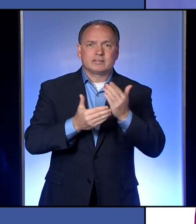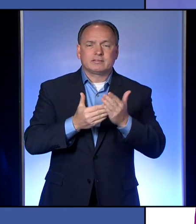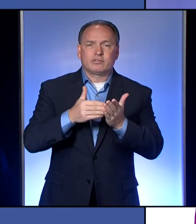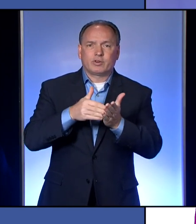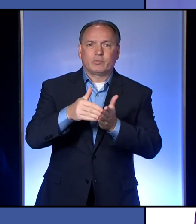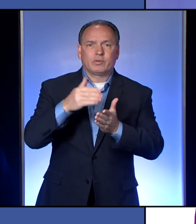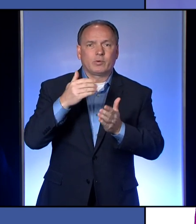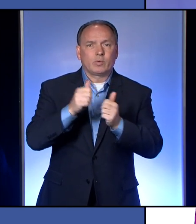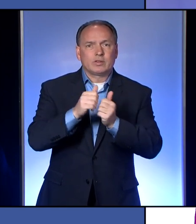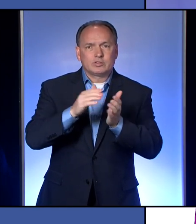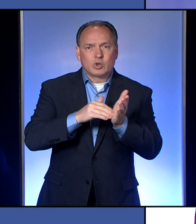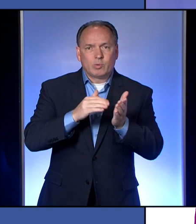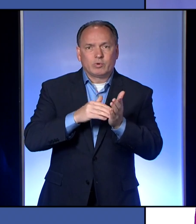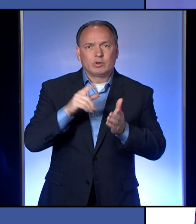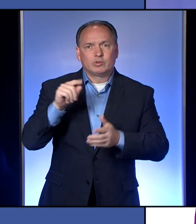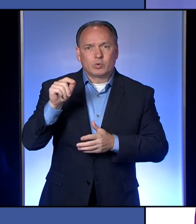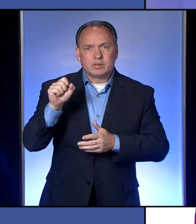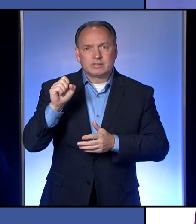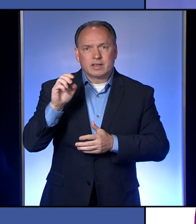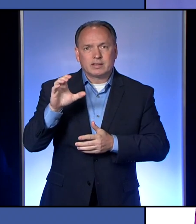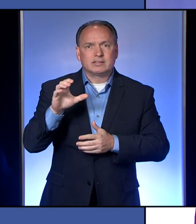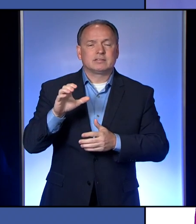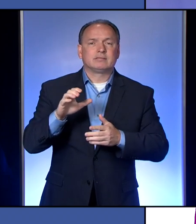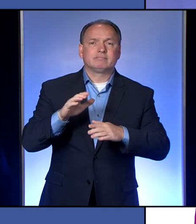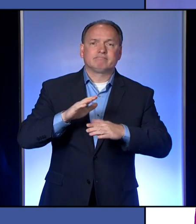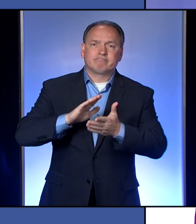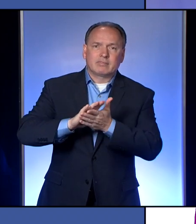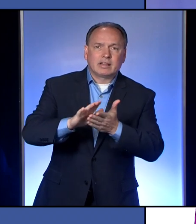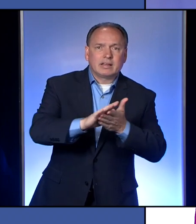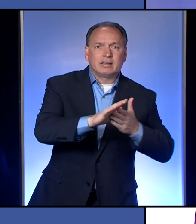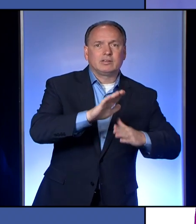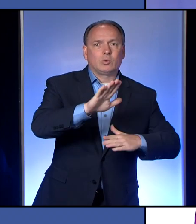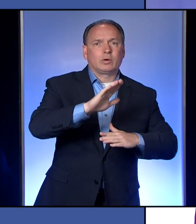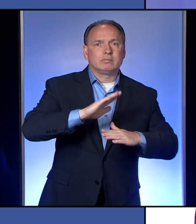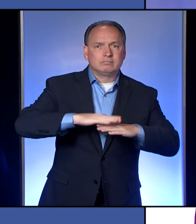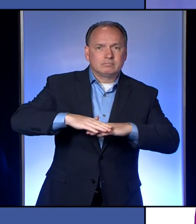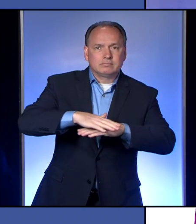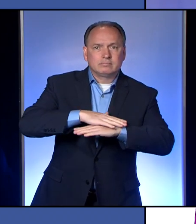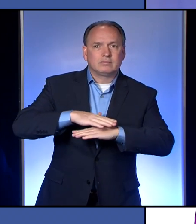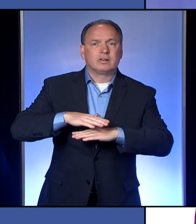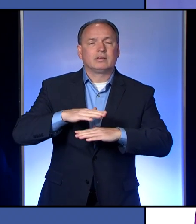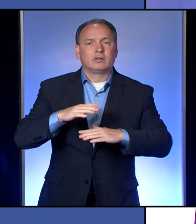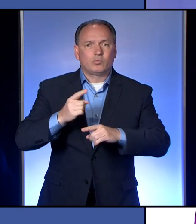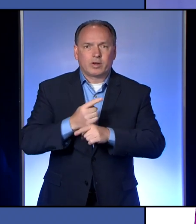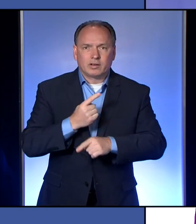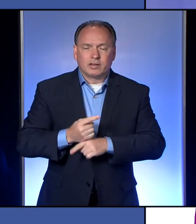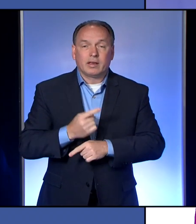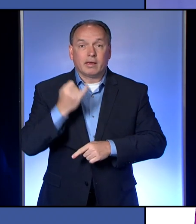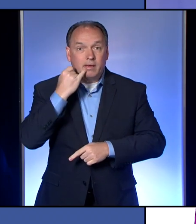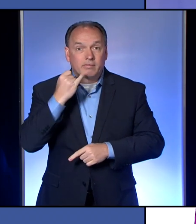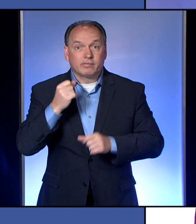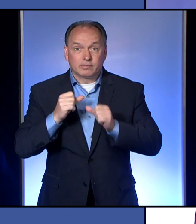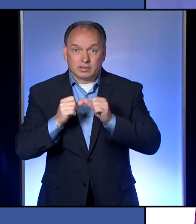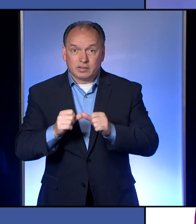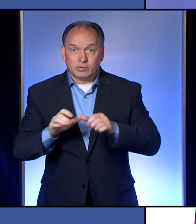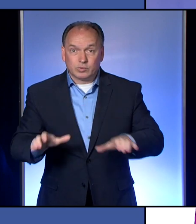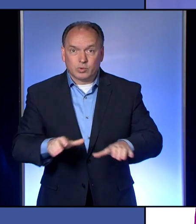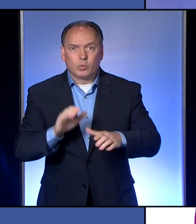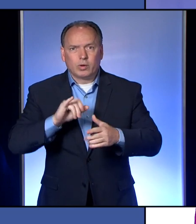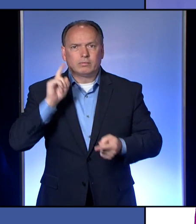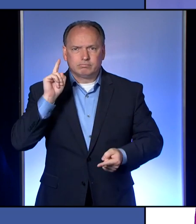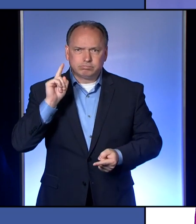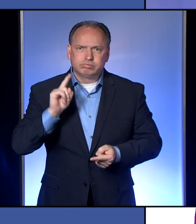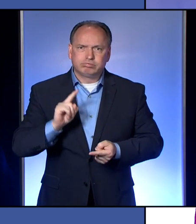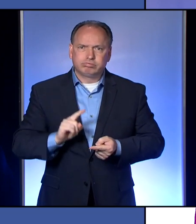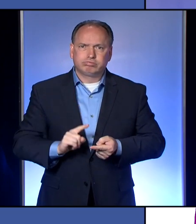20 seconds. Sanitize your surfaces regularly, and if we all continue to do these things, we will help to truly mitigate